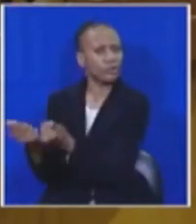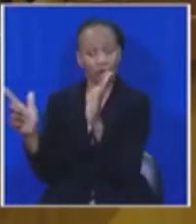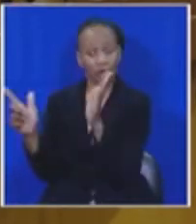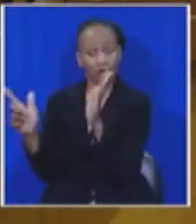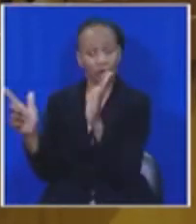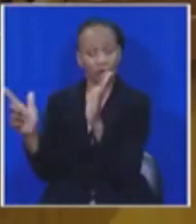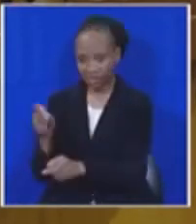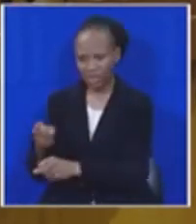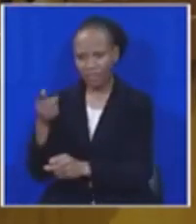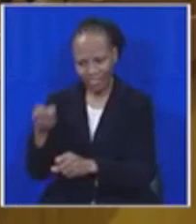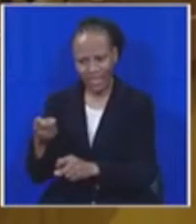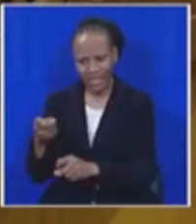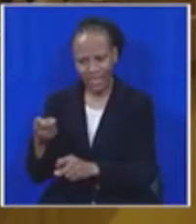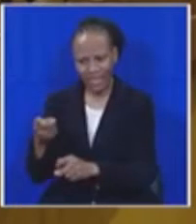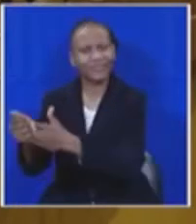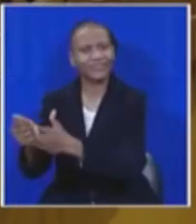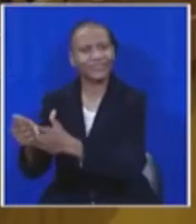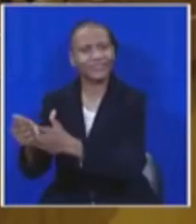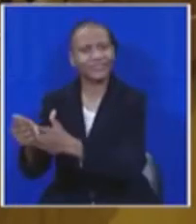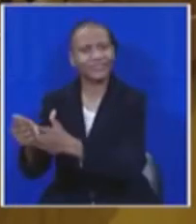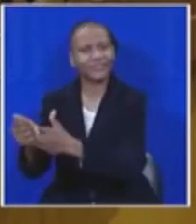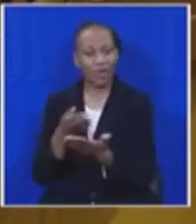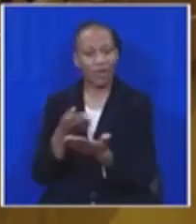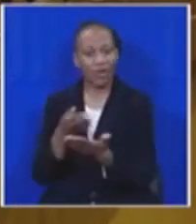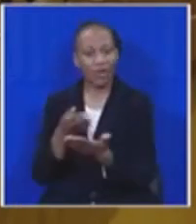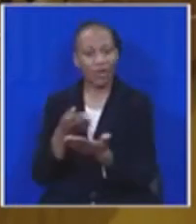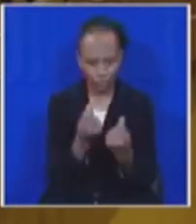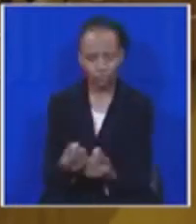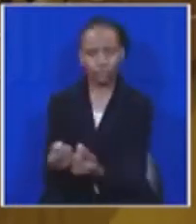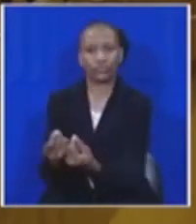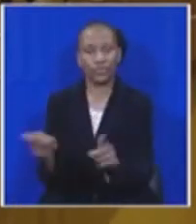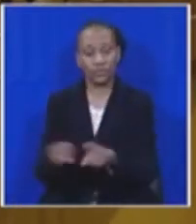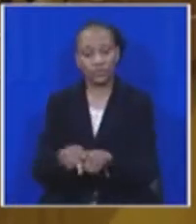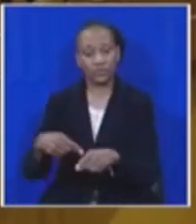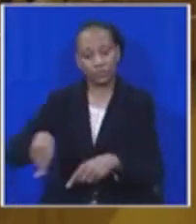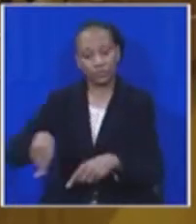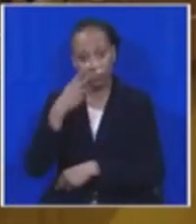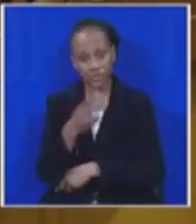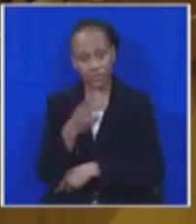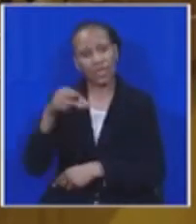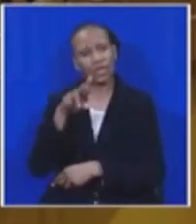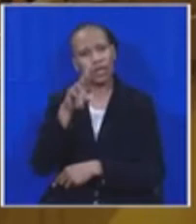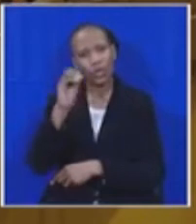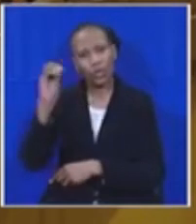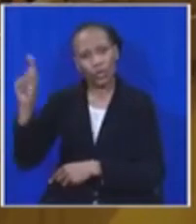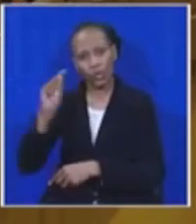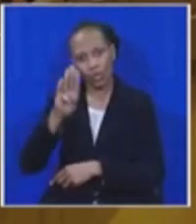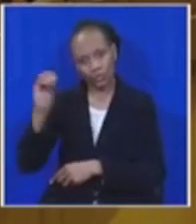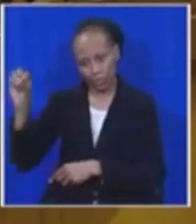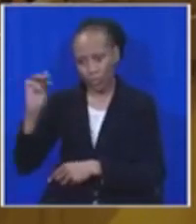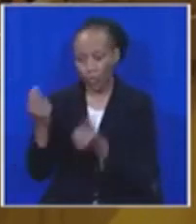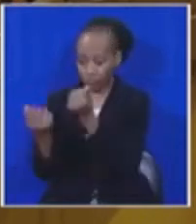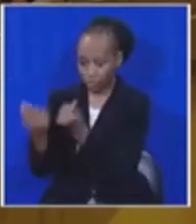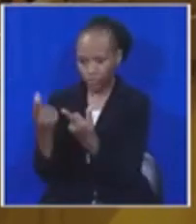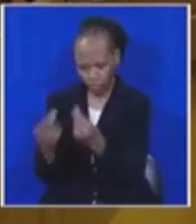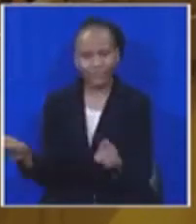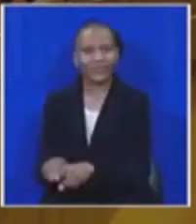of advancing those rights, and, in fact, as we saw in the TAC and Hrottbohm judgments, ordering governments at various levels